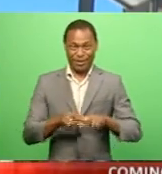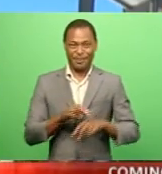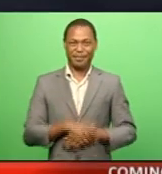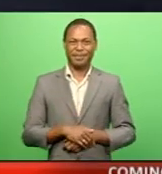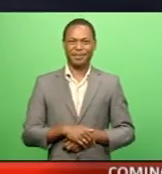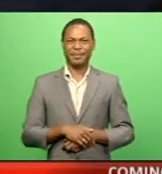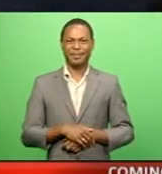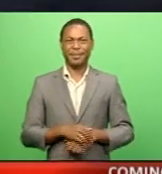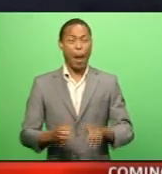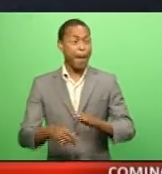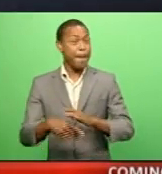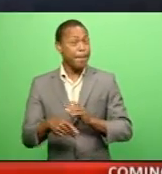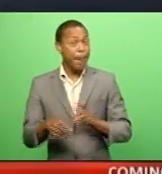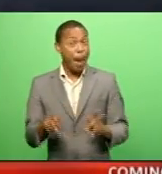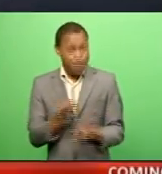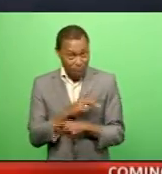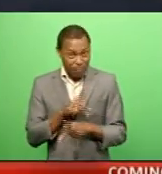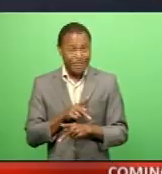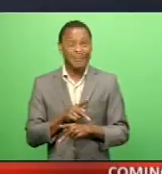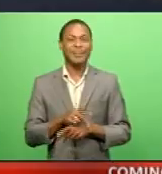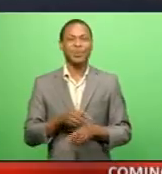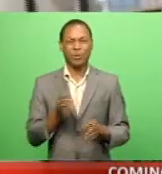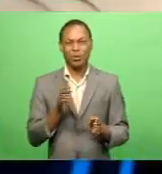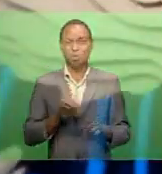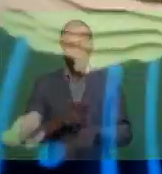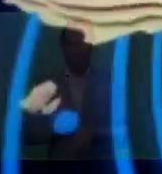And Nasesi Private Hospital open today